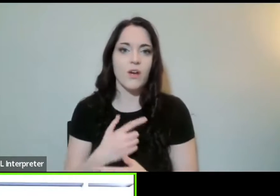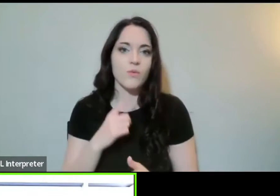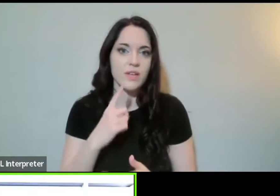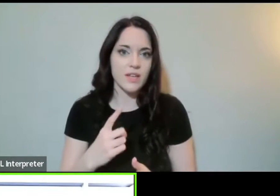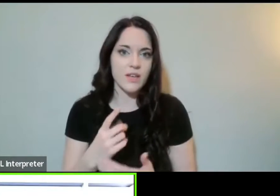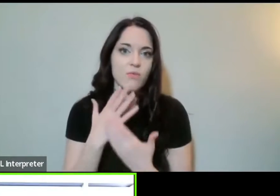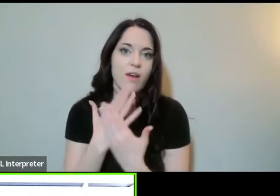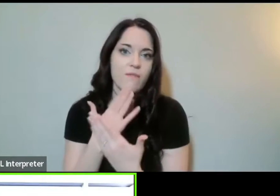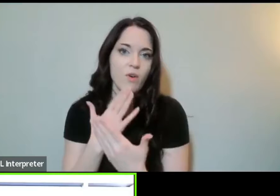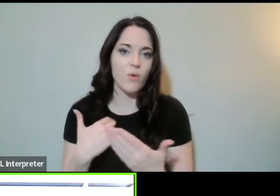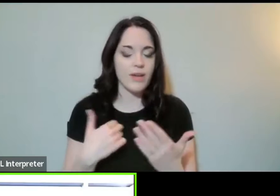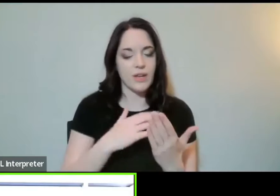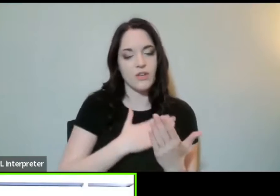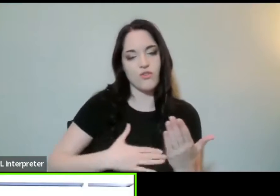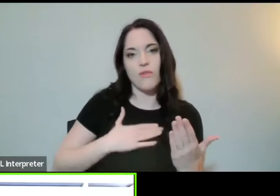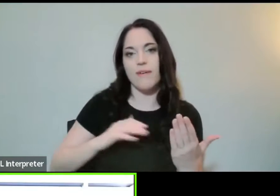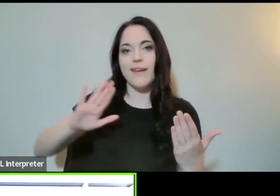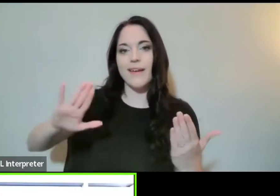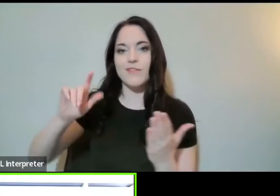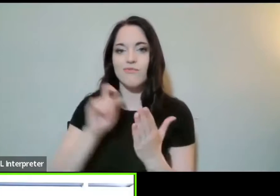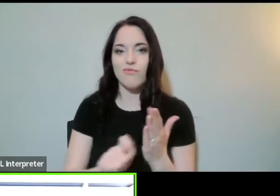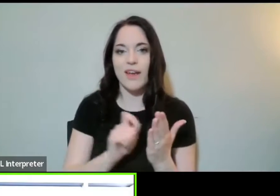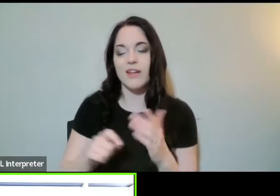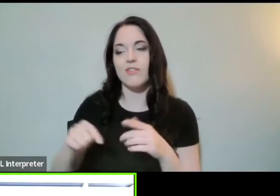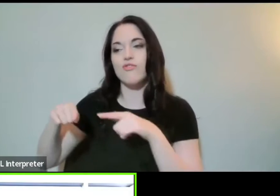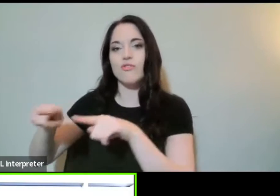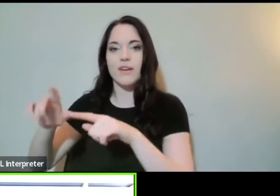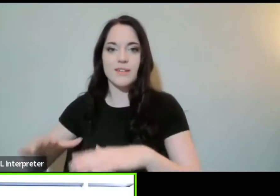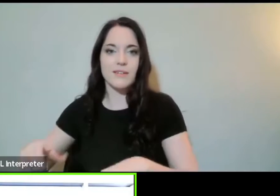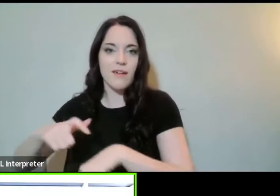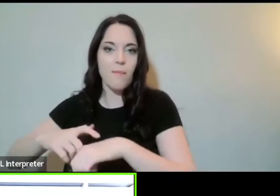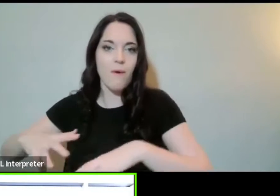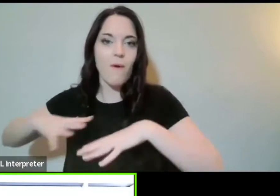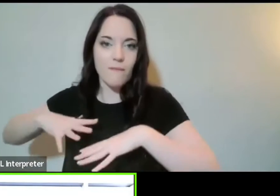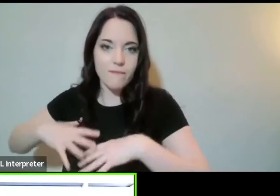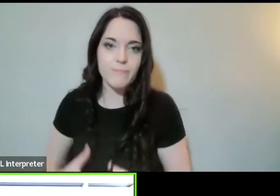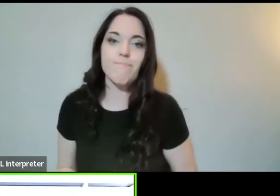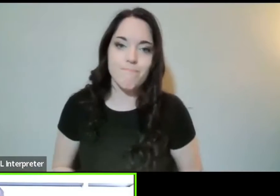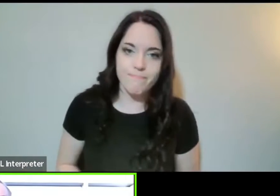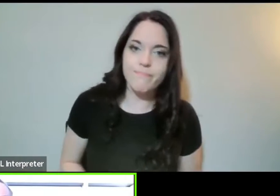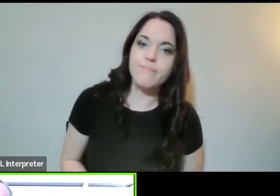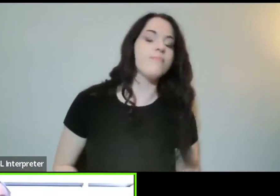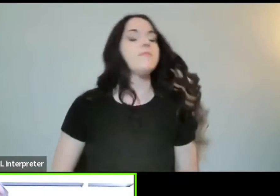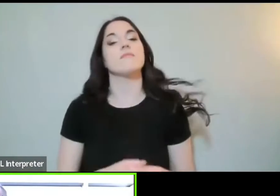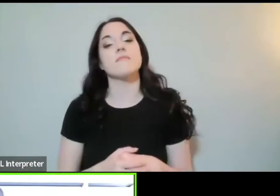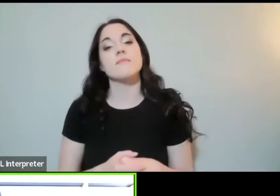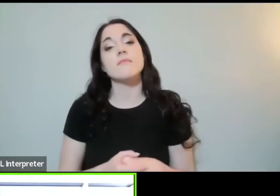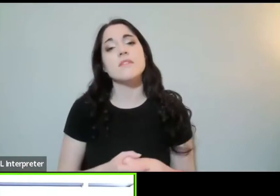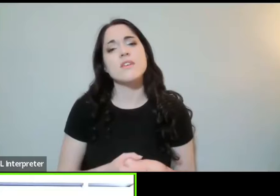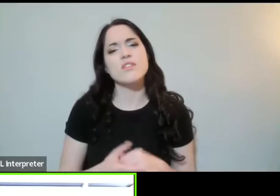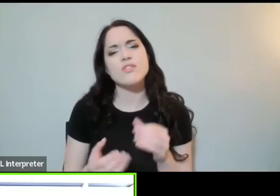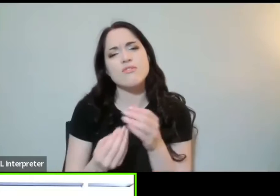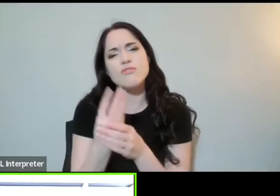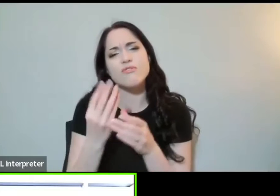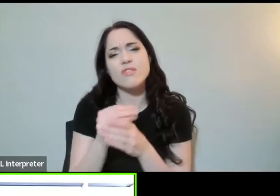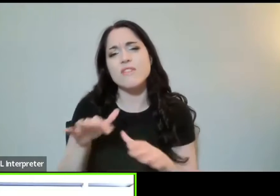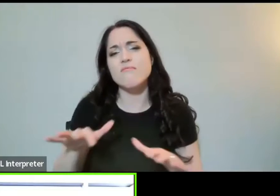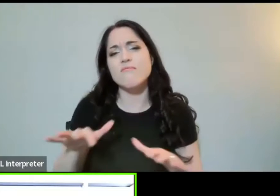in the garden. Gardening requires a generosity of spirit.